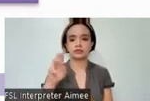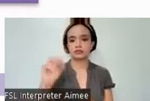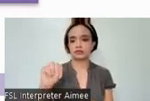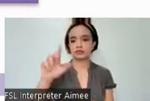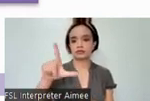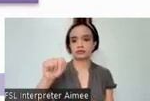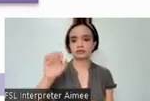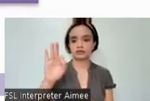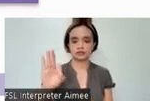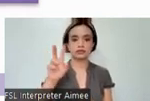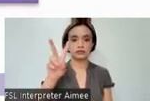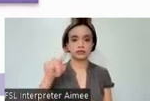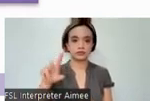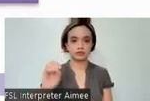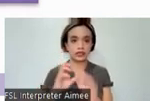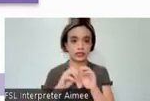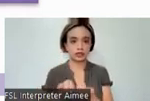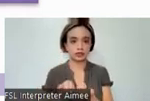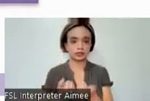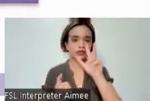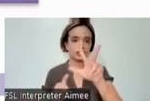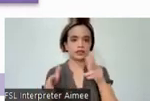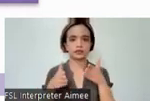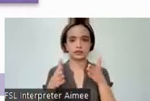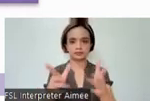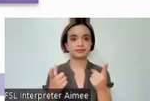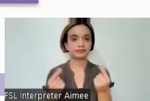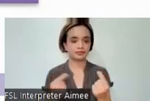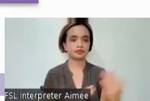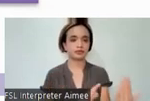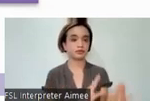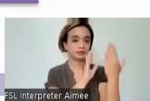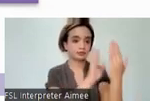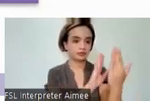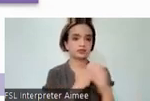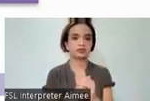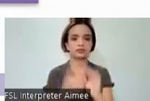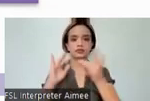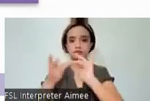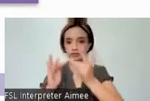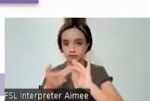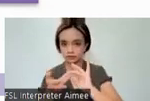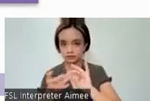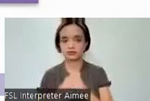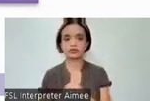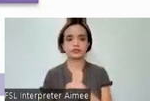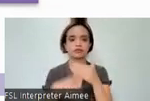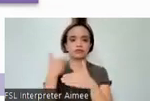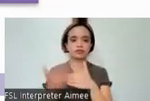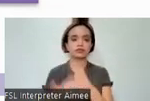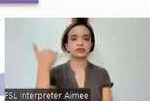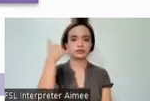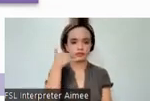.0 will be administered in three different modalities. Face-to-face, visual remote or online, and telephemy.